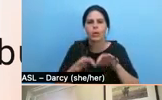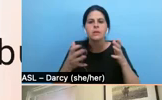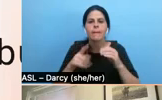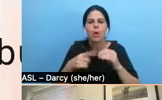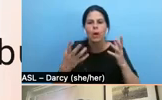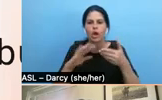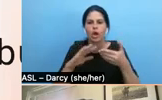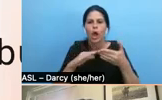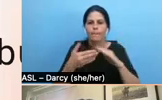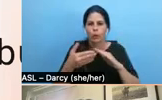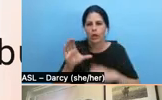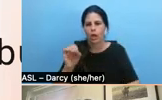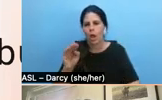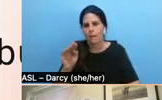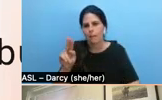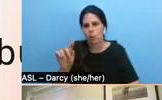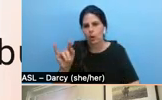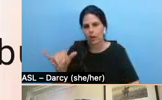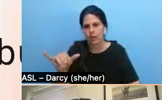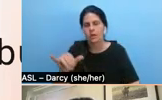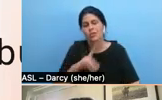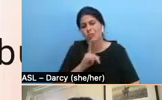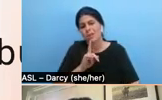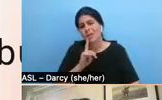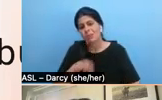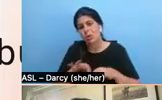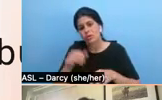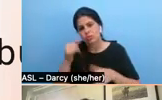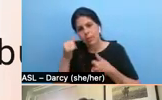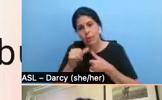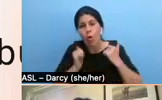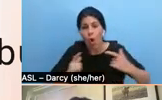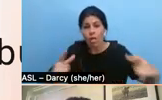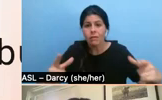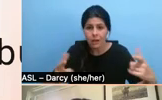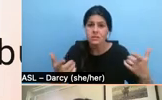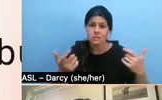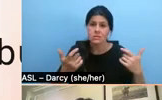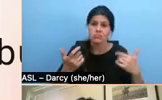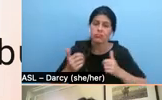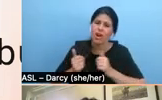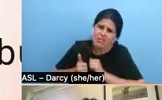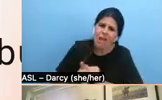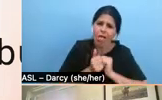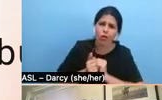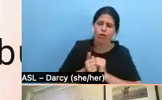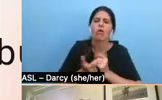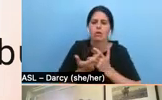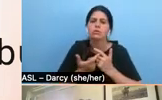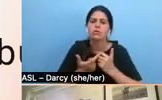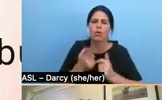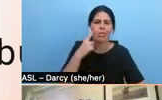You can always, we all are in this together and I think documentary filmmakers are really willing to help when they have the time. Um,